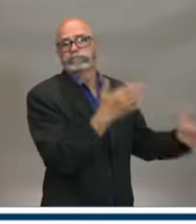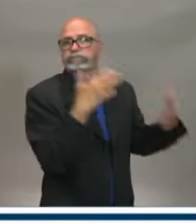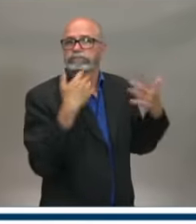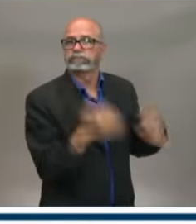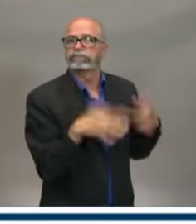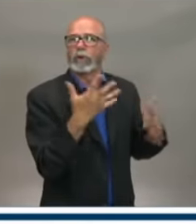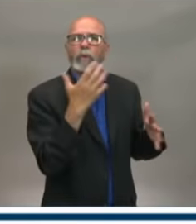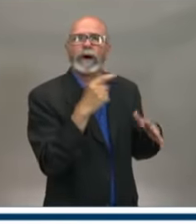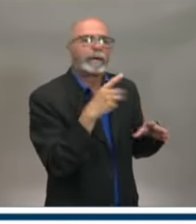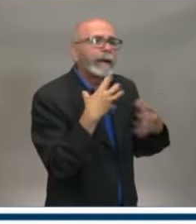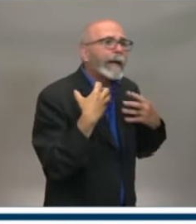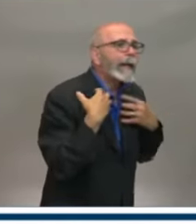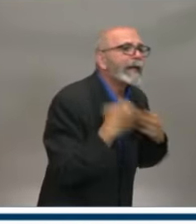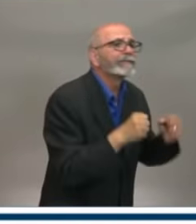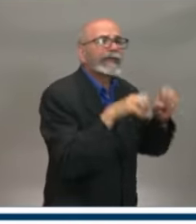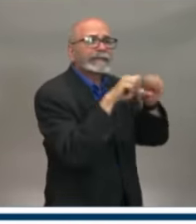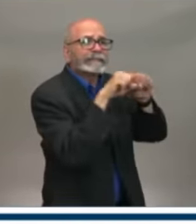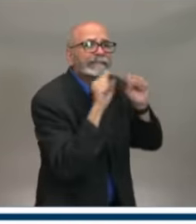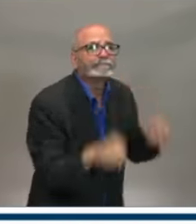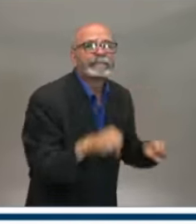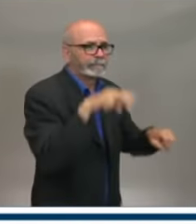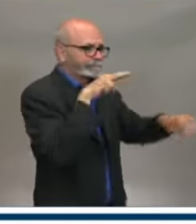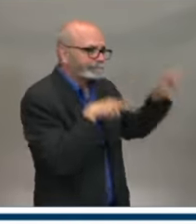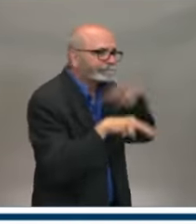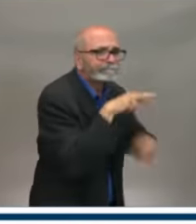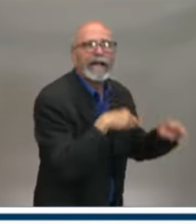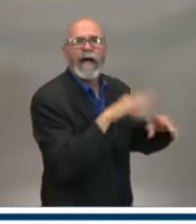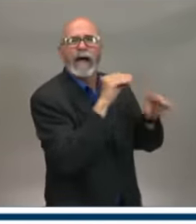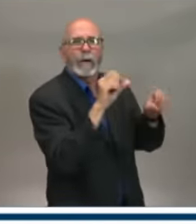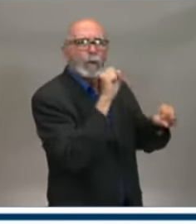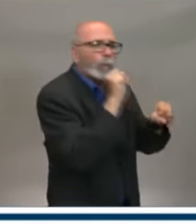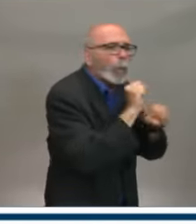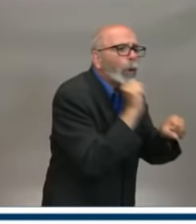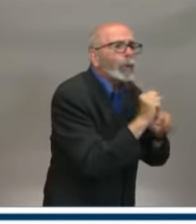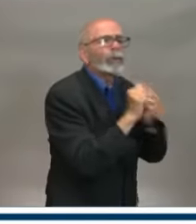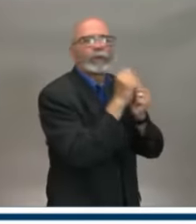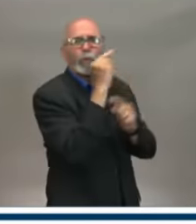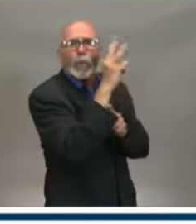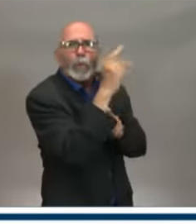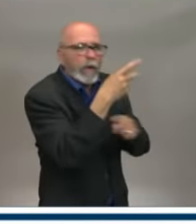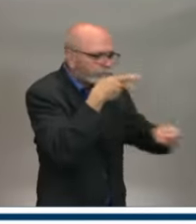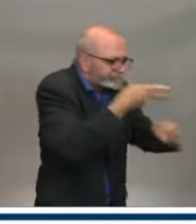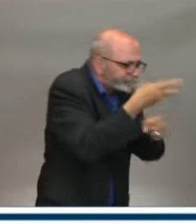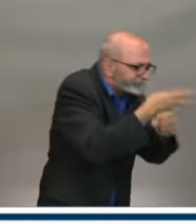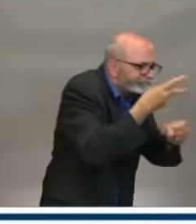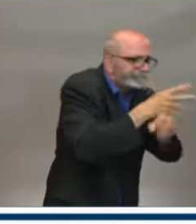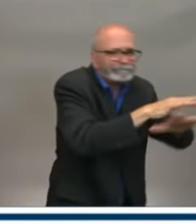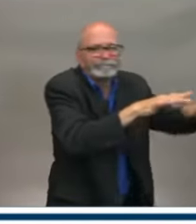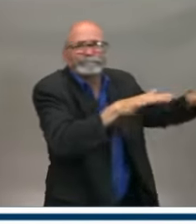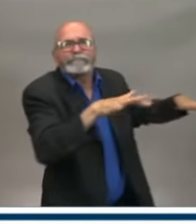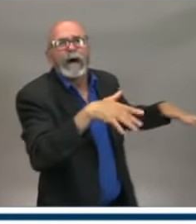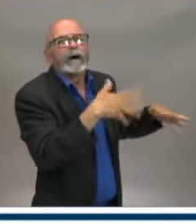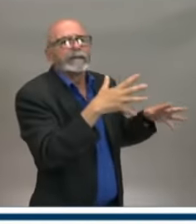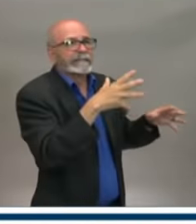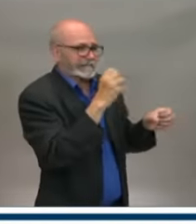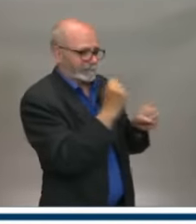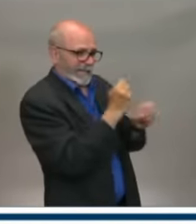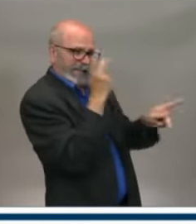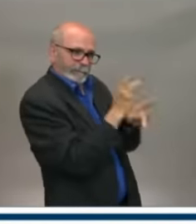come to work in Northwood to continue to provide care and support as they work to keep residents safe and